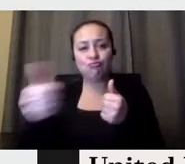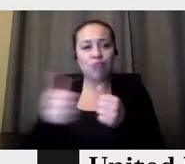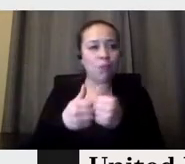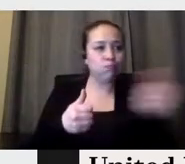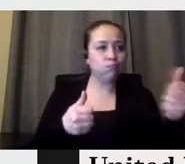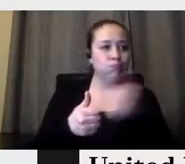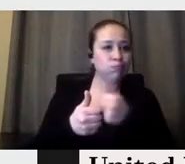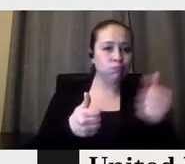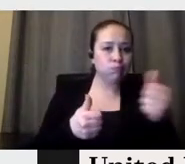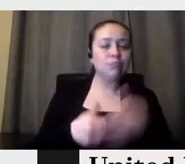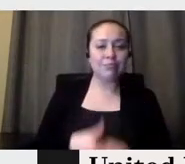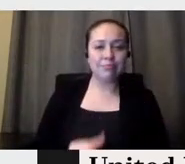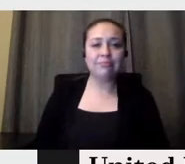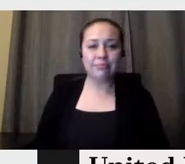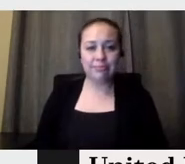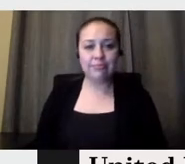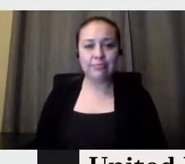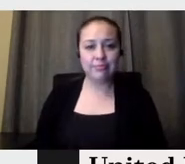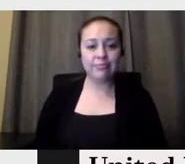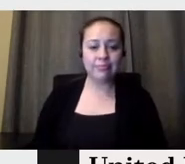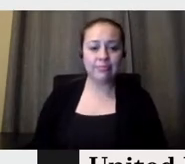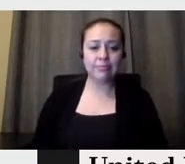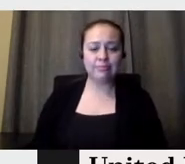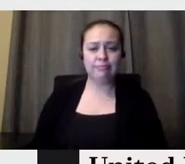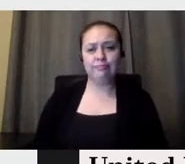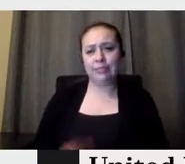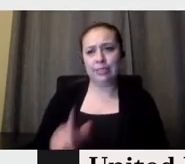this, this, this idea. Excellent work.